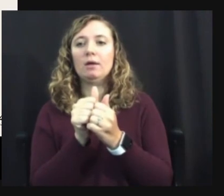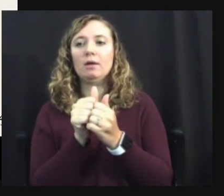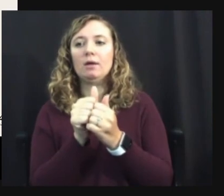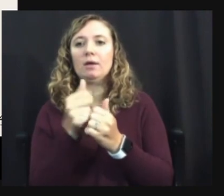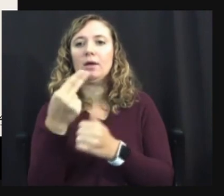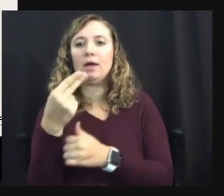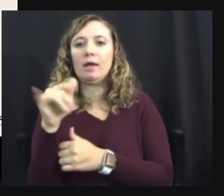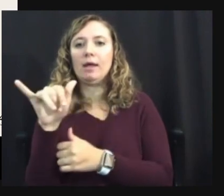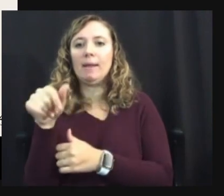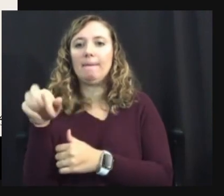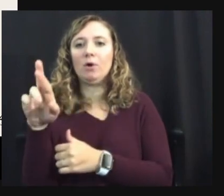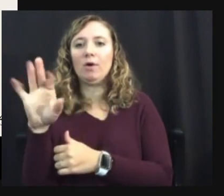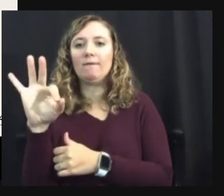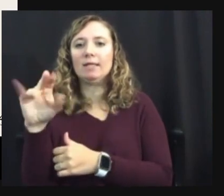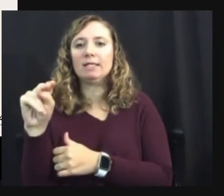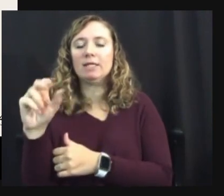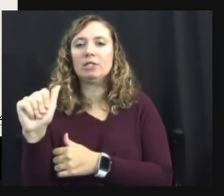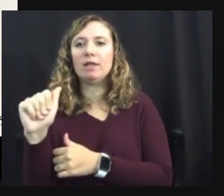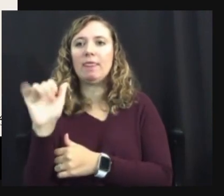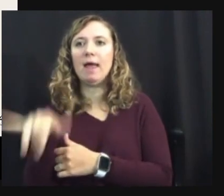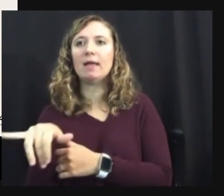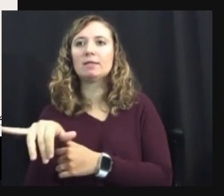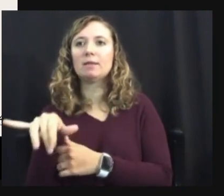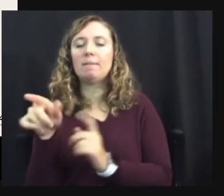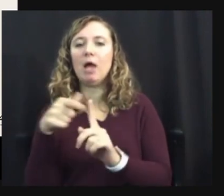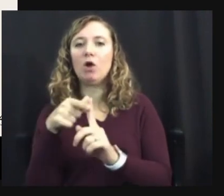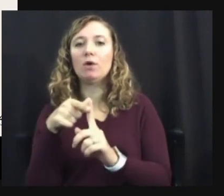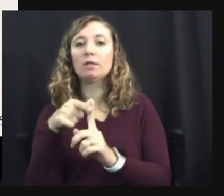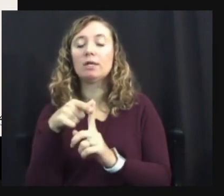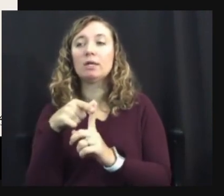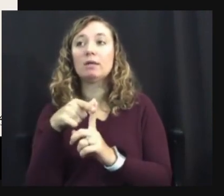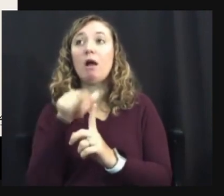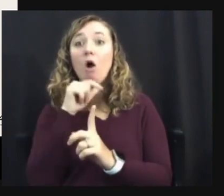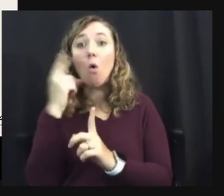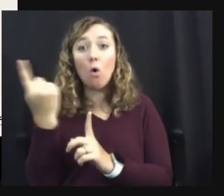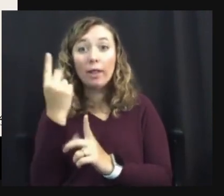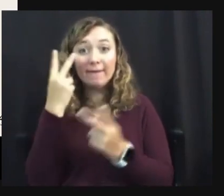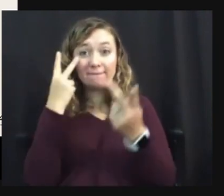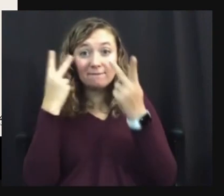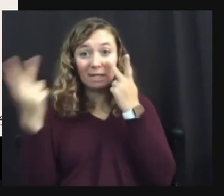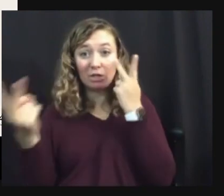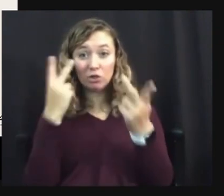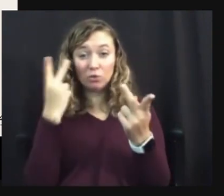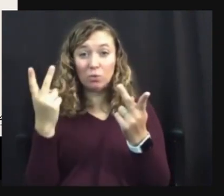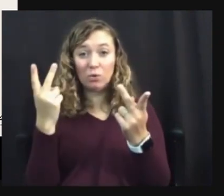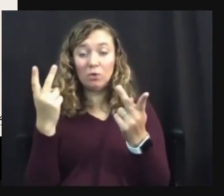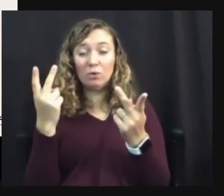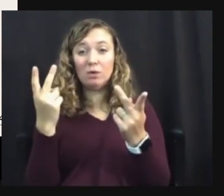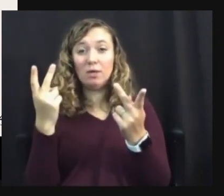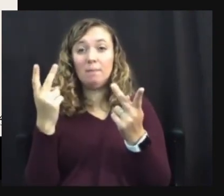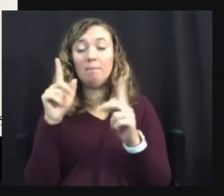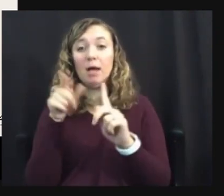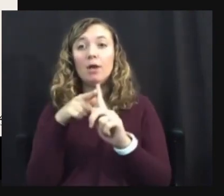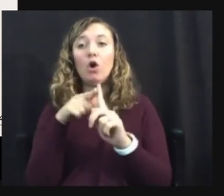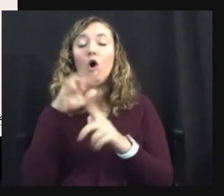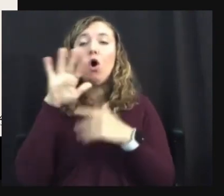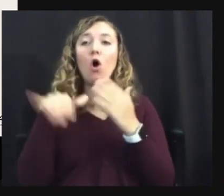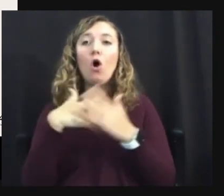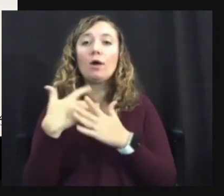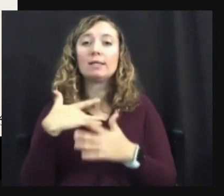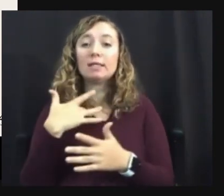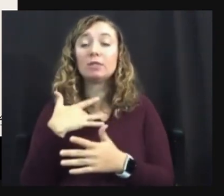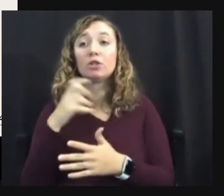internal sensory experiences. So it's not just visual. So, so there could be auditory